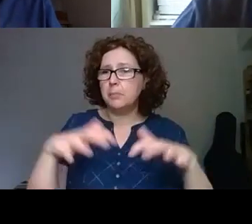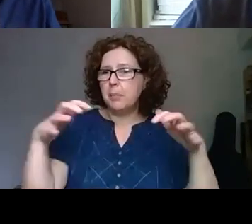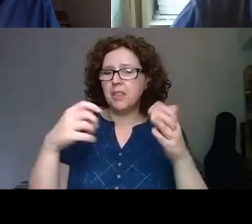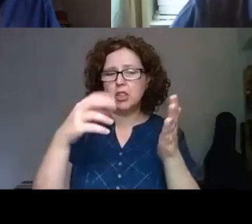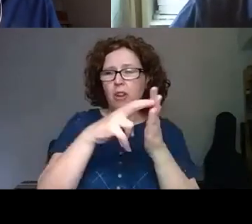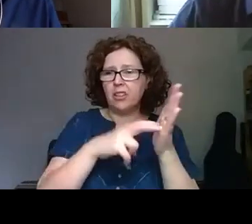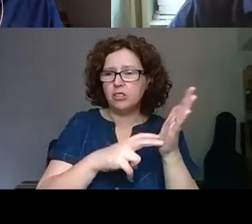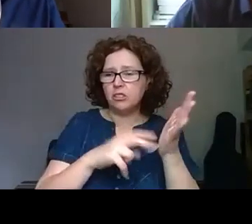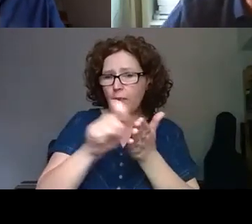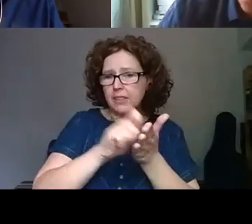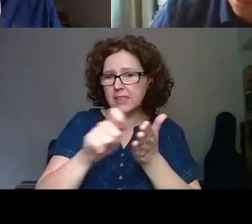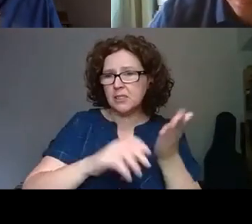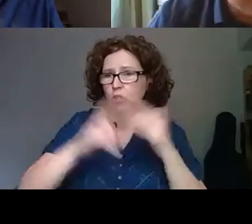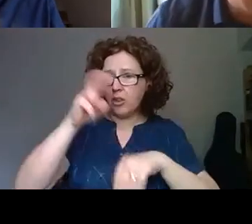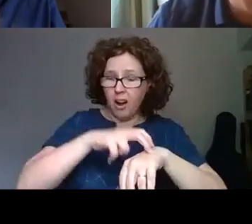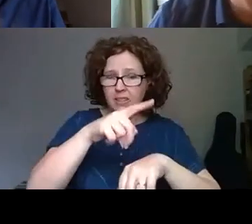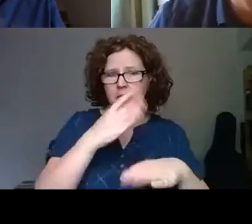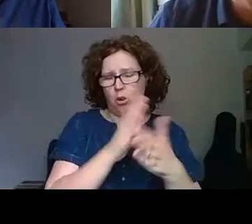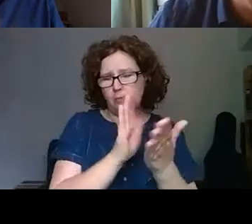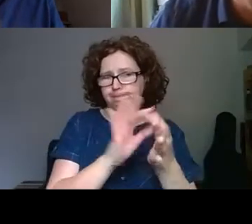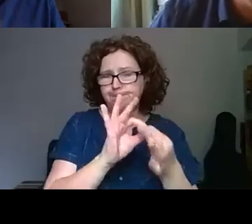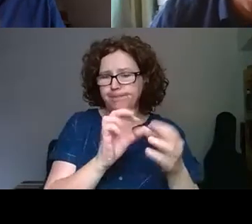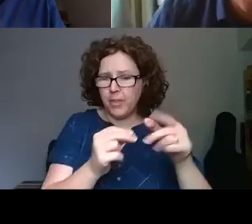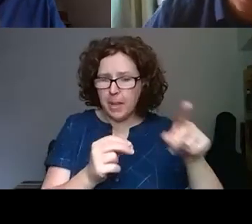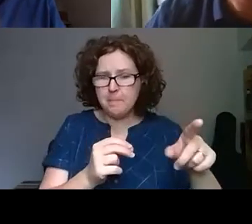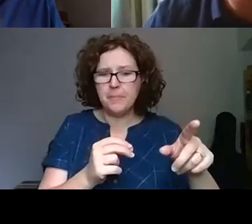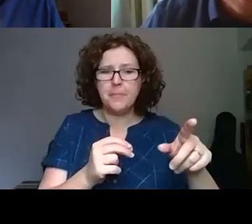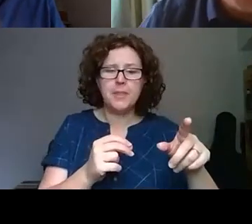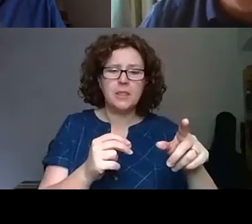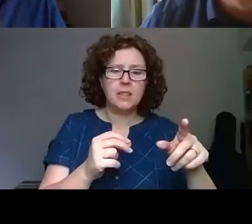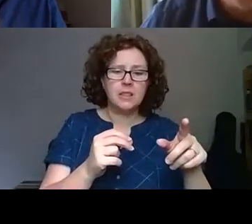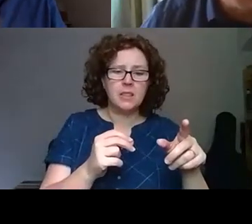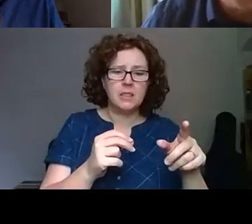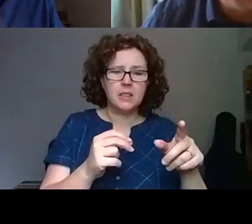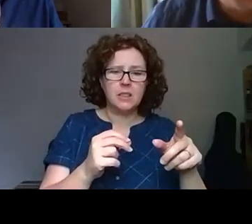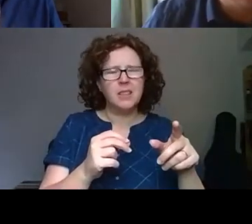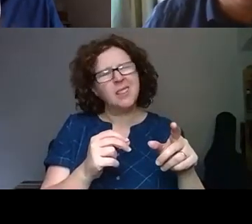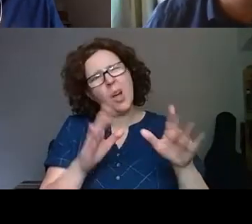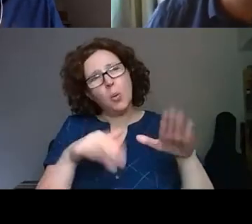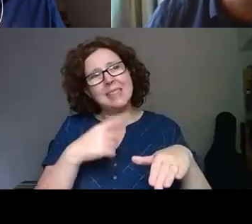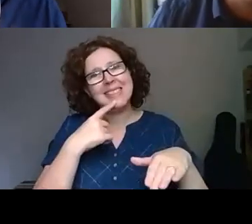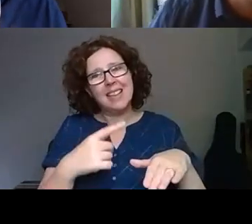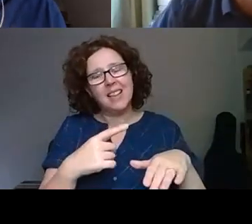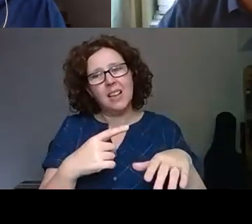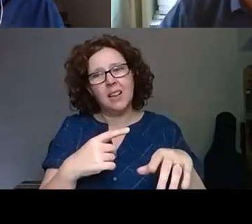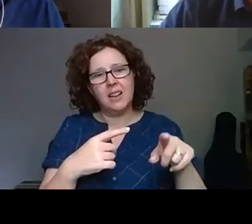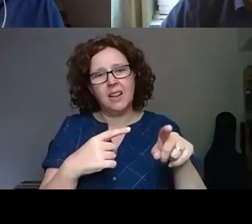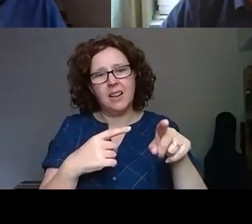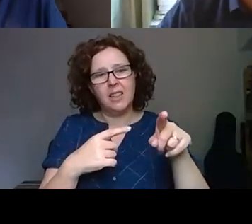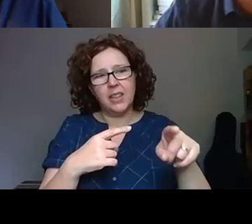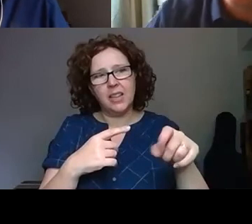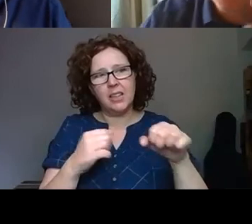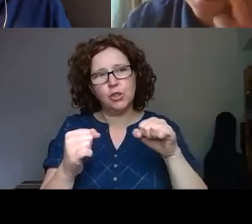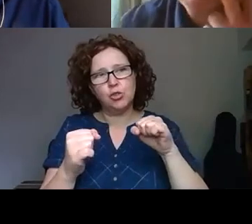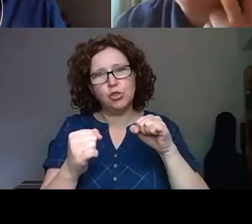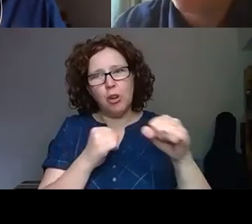are one of the partners that we work quite closely with. And they I wouldn't say struggled to let their content be